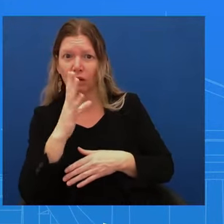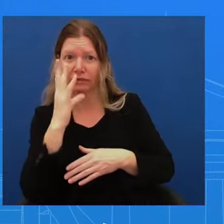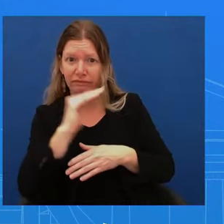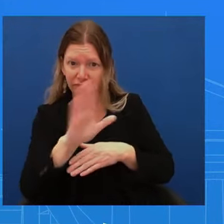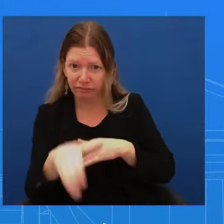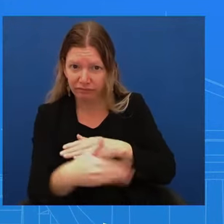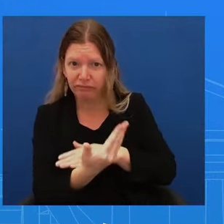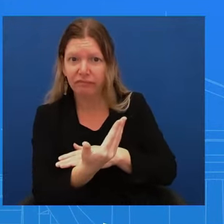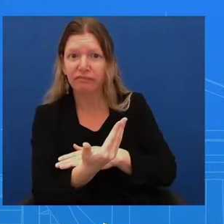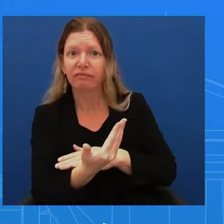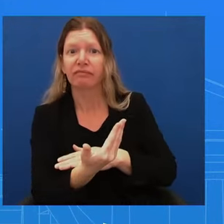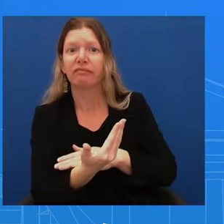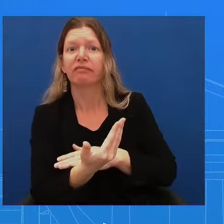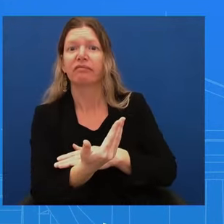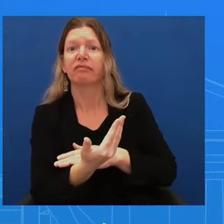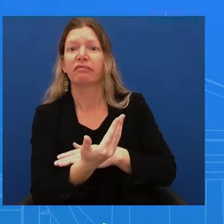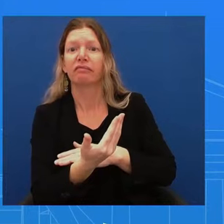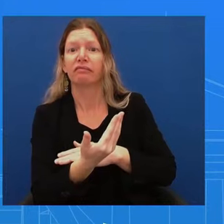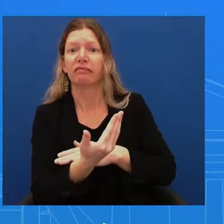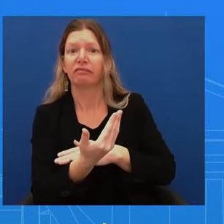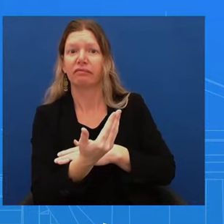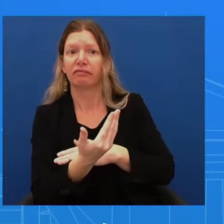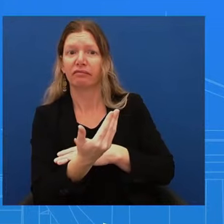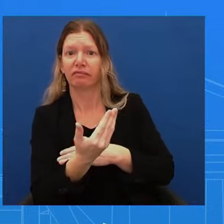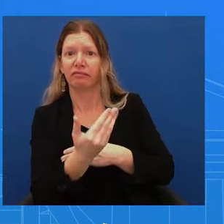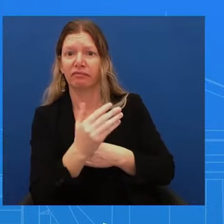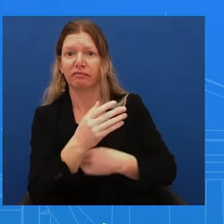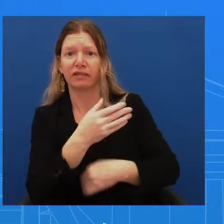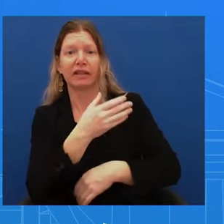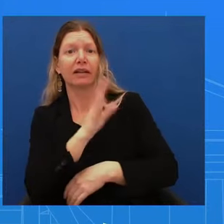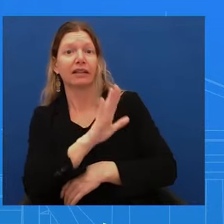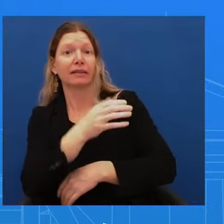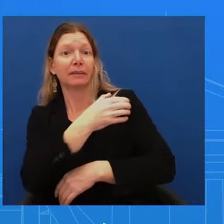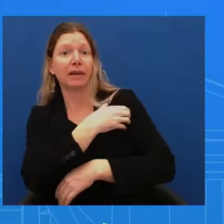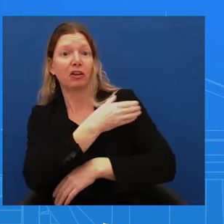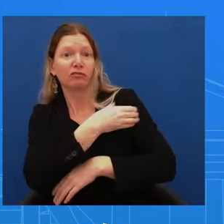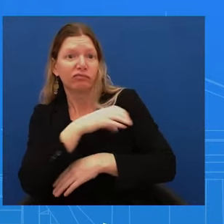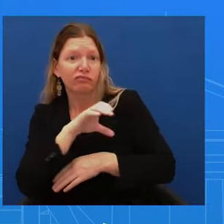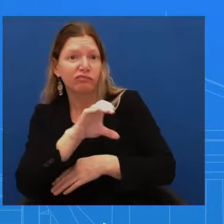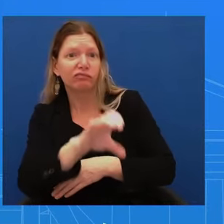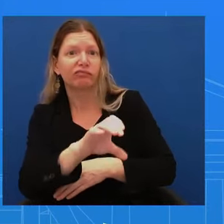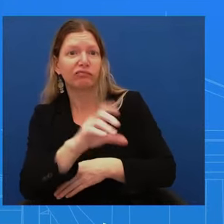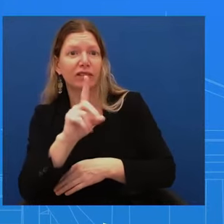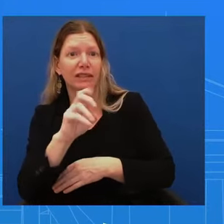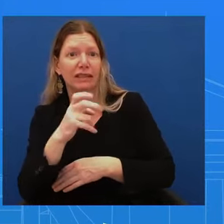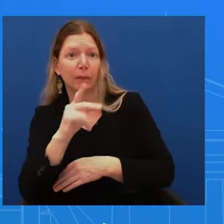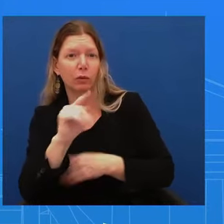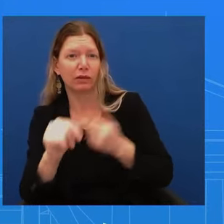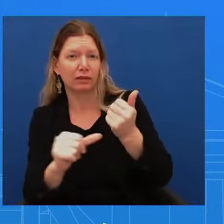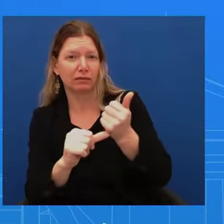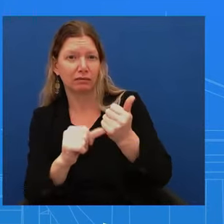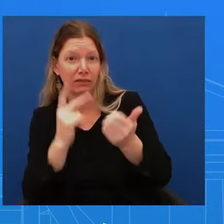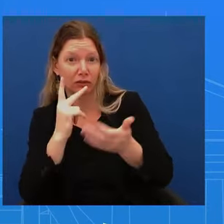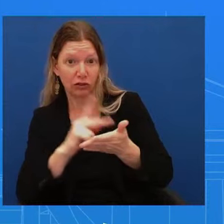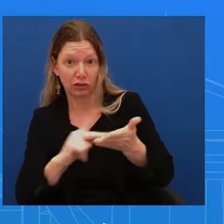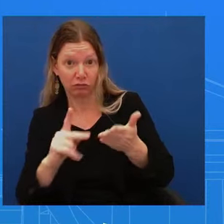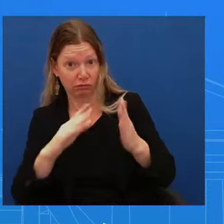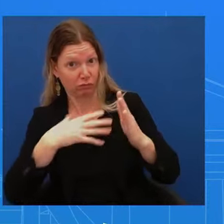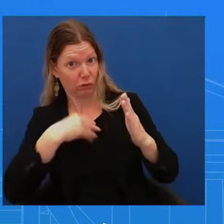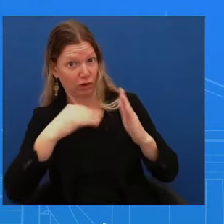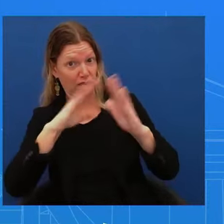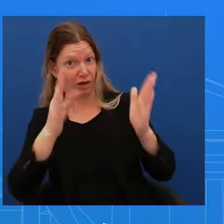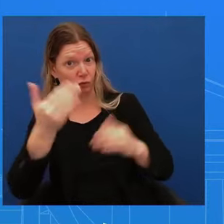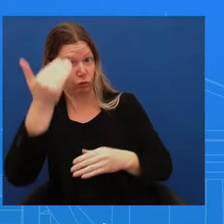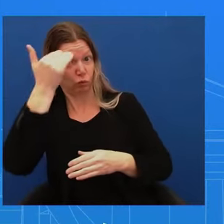secretary. Was the White House informed then that the authority was going to be transferred?